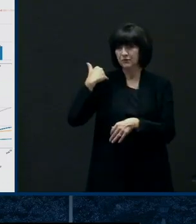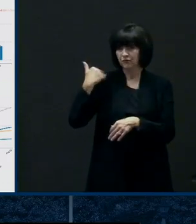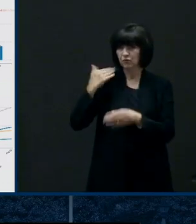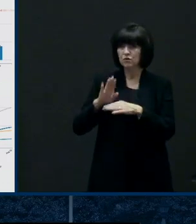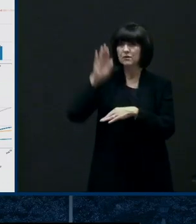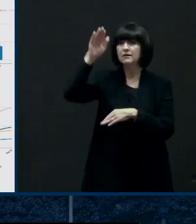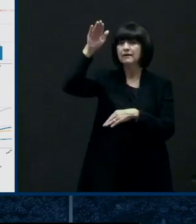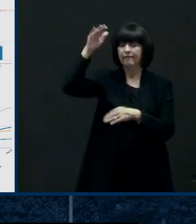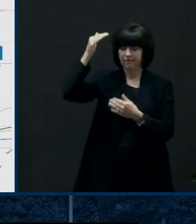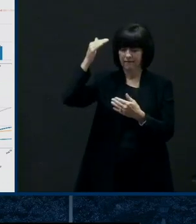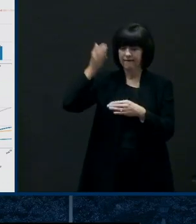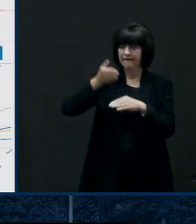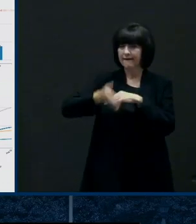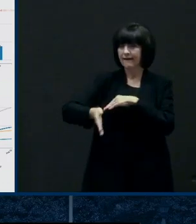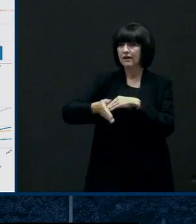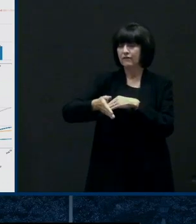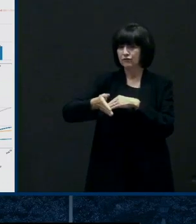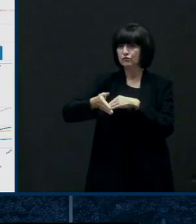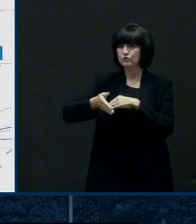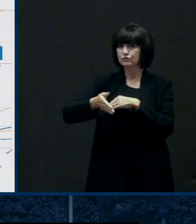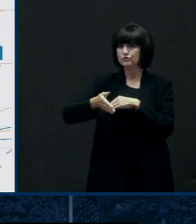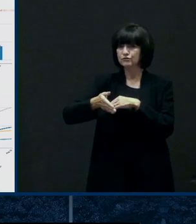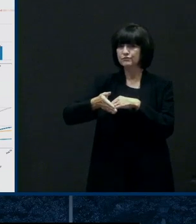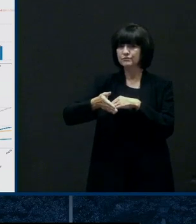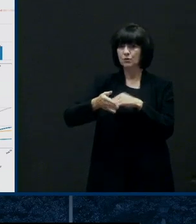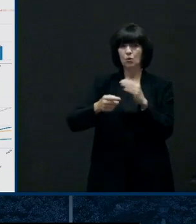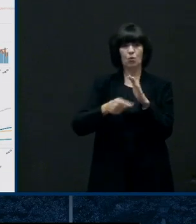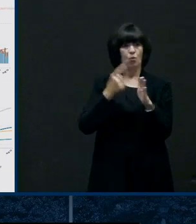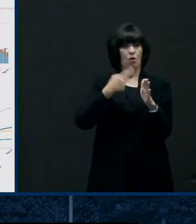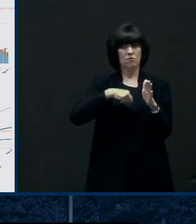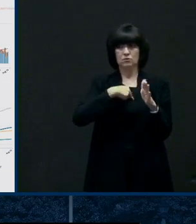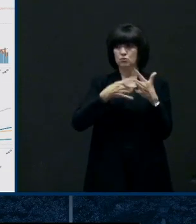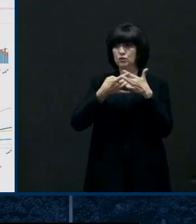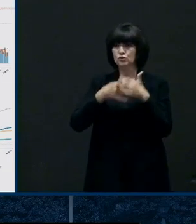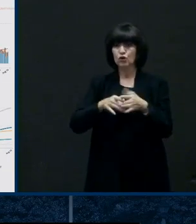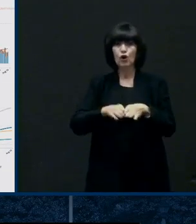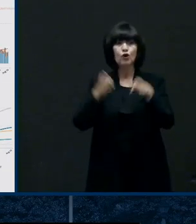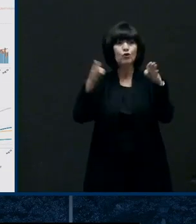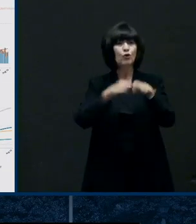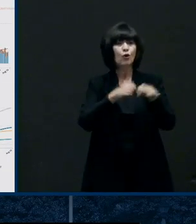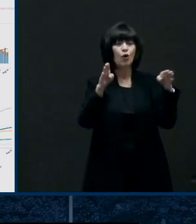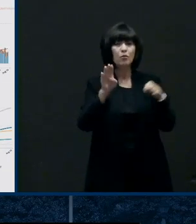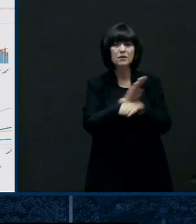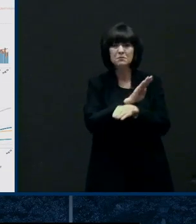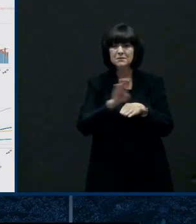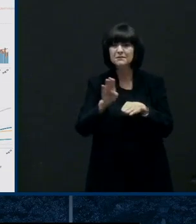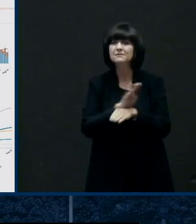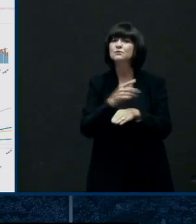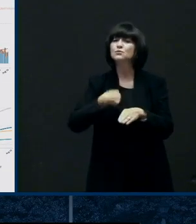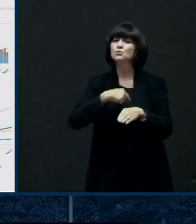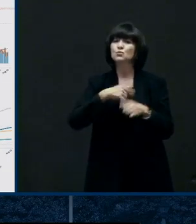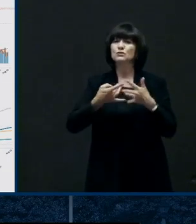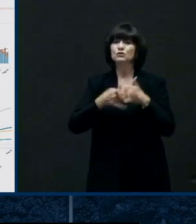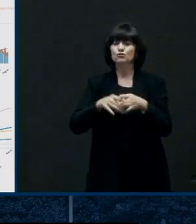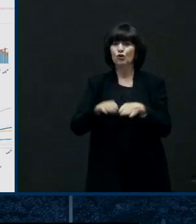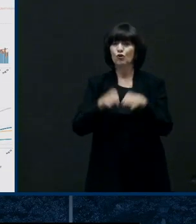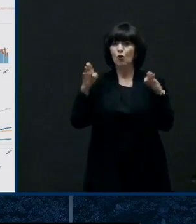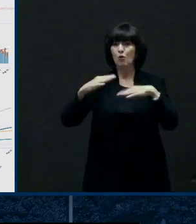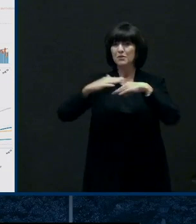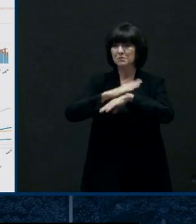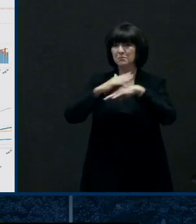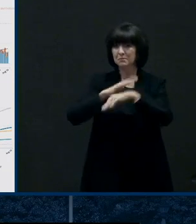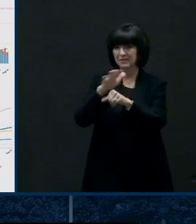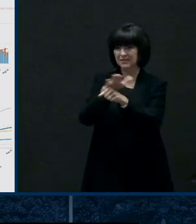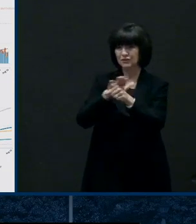we saw after uh once we started uh opening uh particularly in the beach communities if you look at the